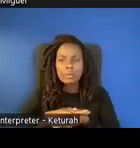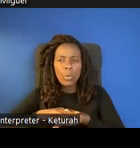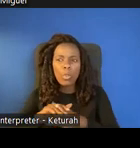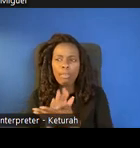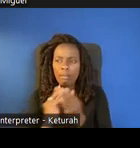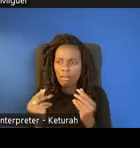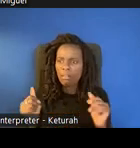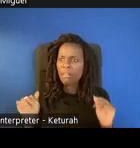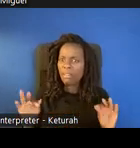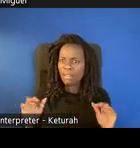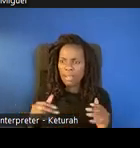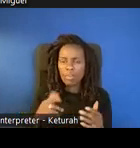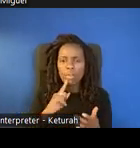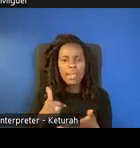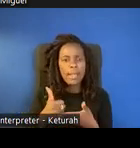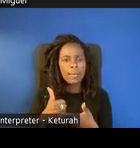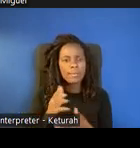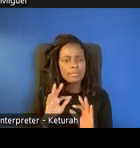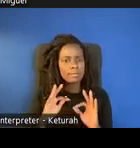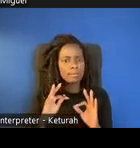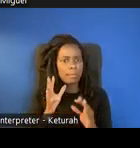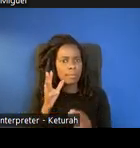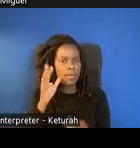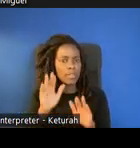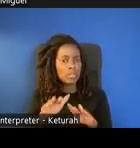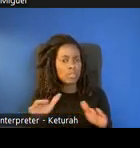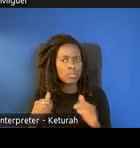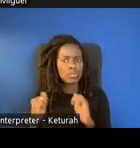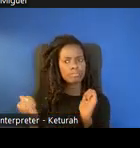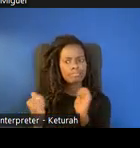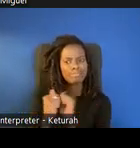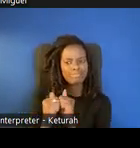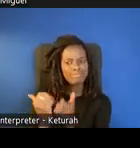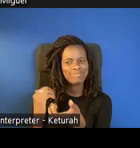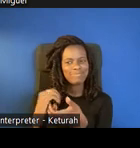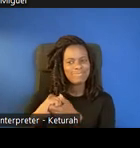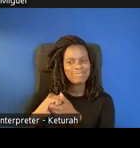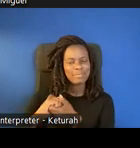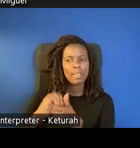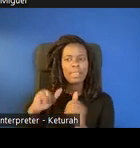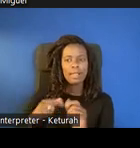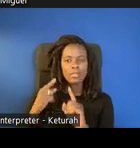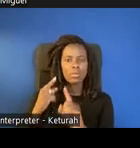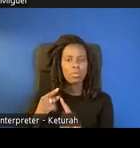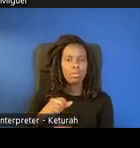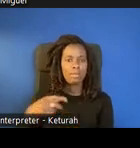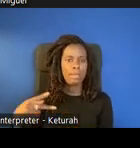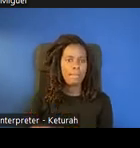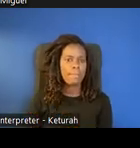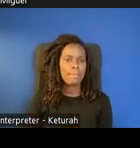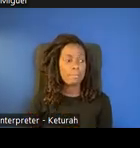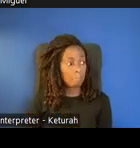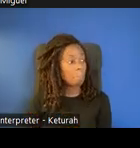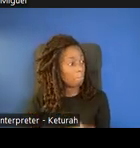for the families and the children to do this together. And that's really the only way it's intended to work. Wonderful. Sounds very